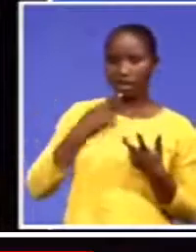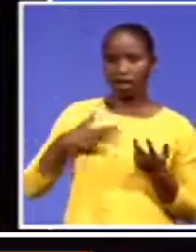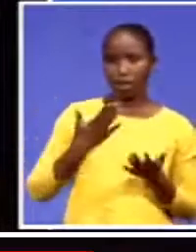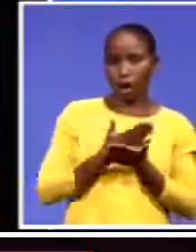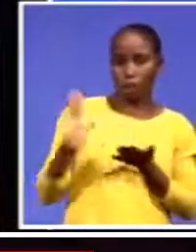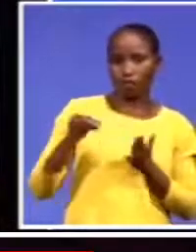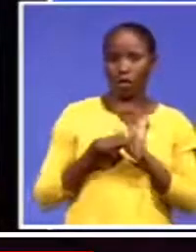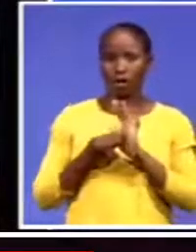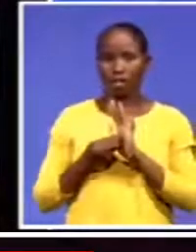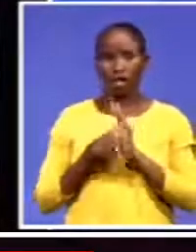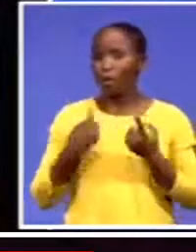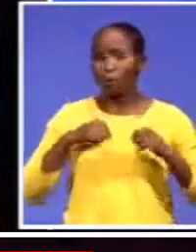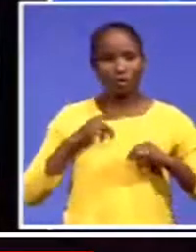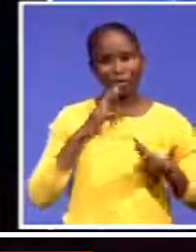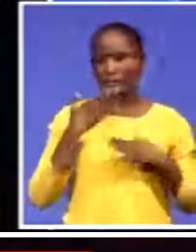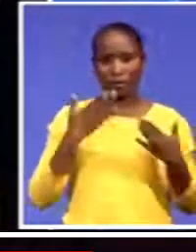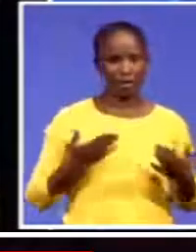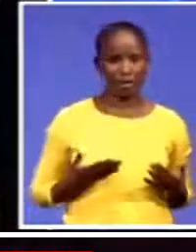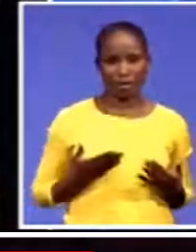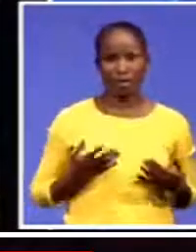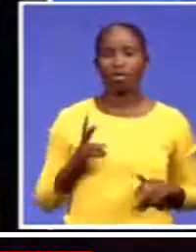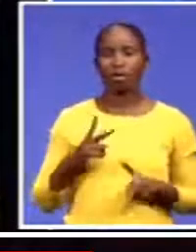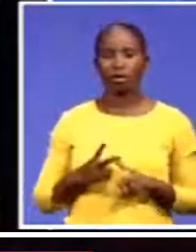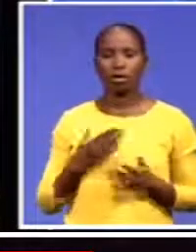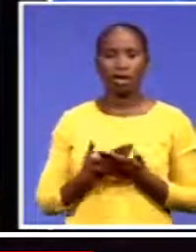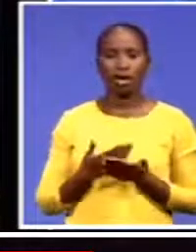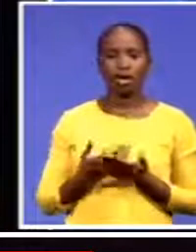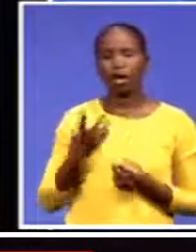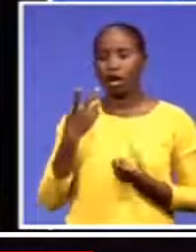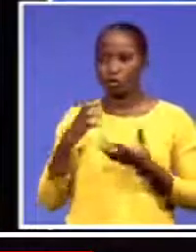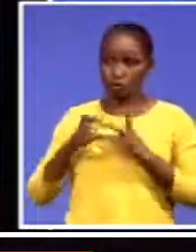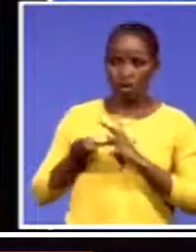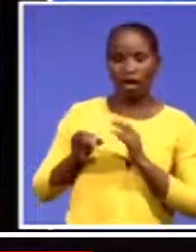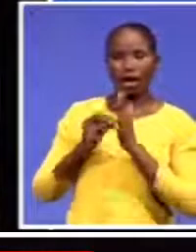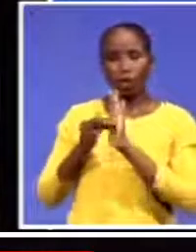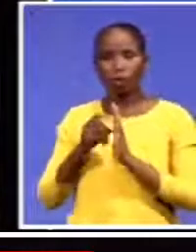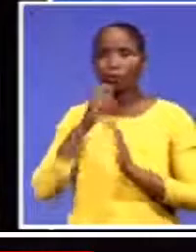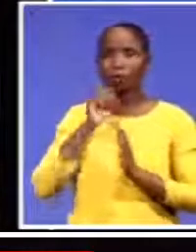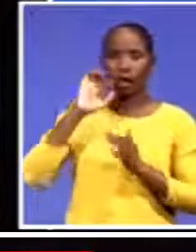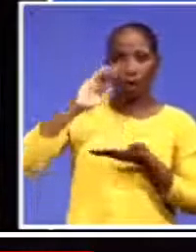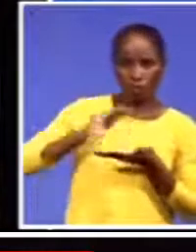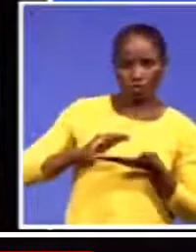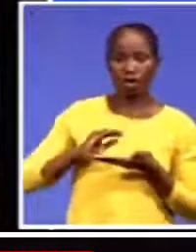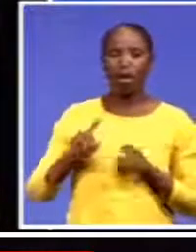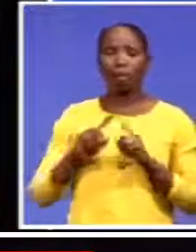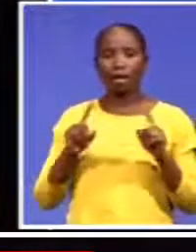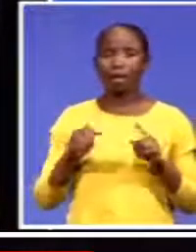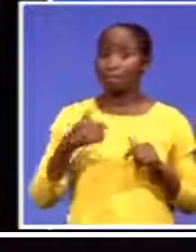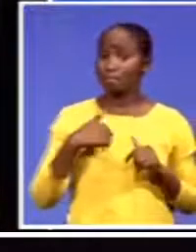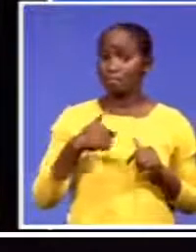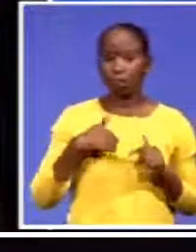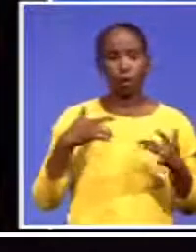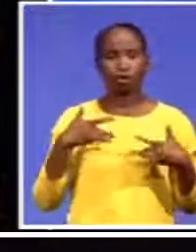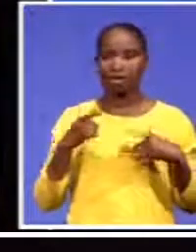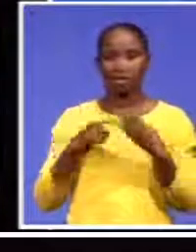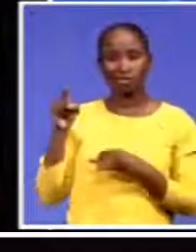or reducing the amount of coal emissions. But I would not be too concerned about COP26. I would be concerned about